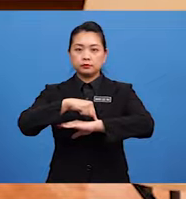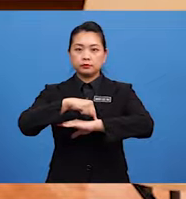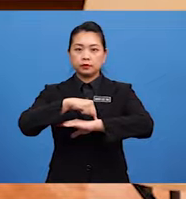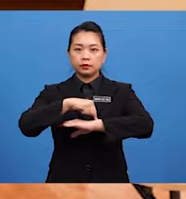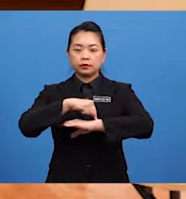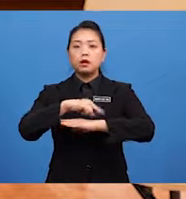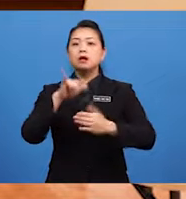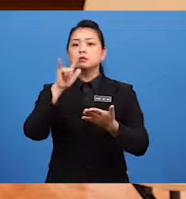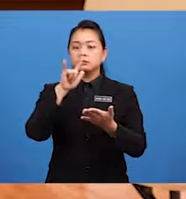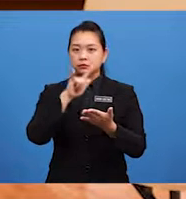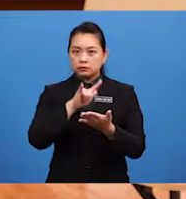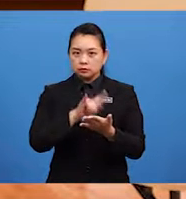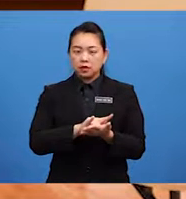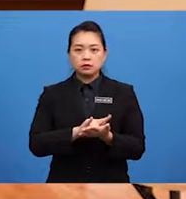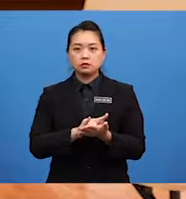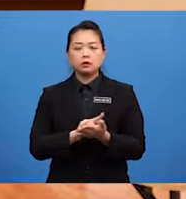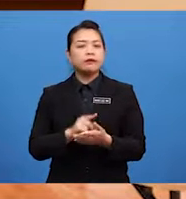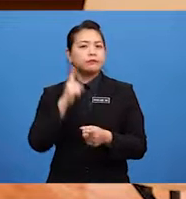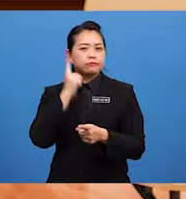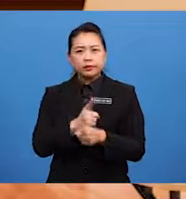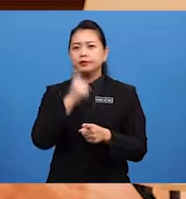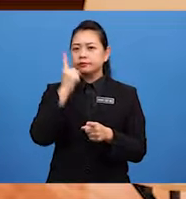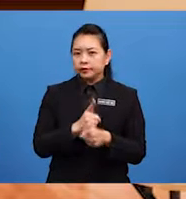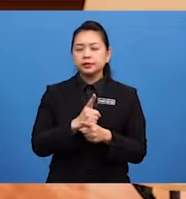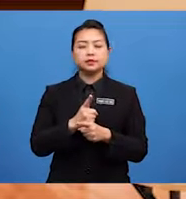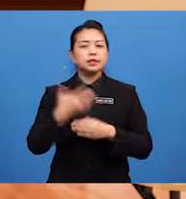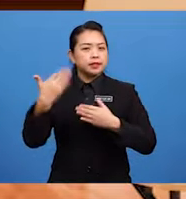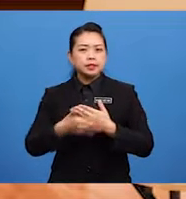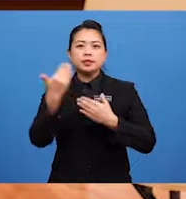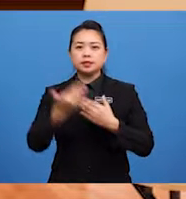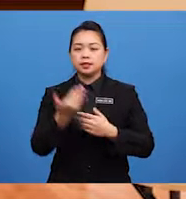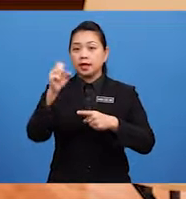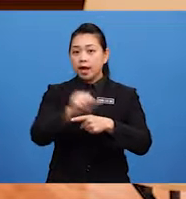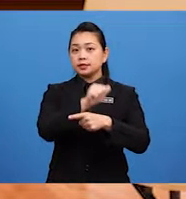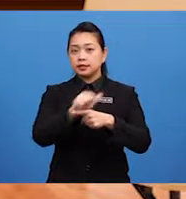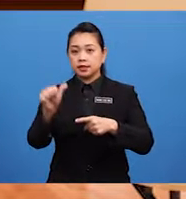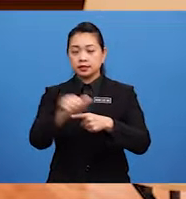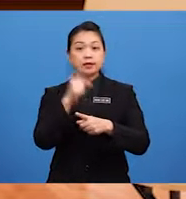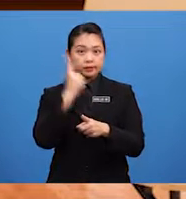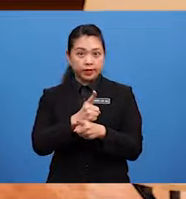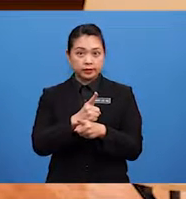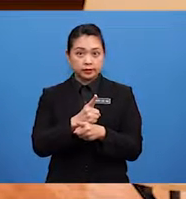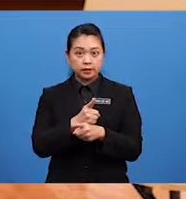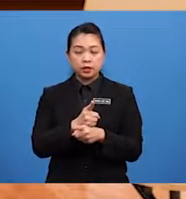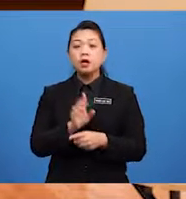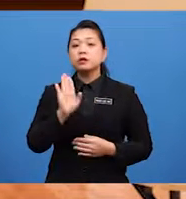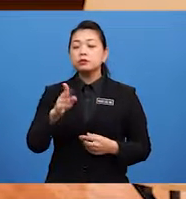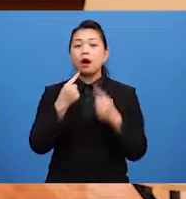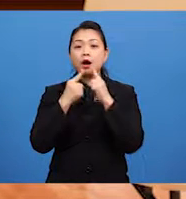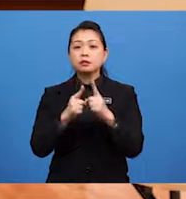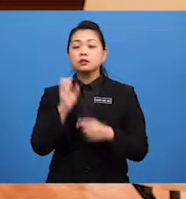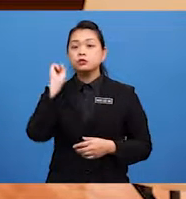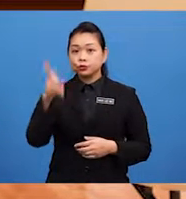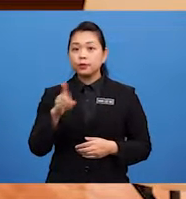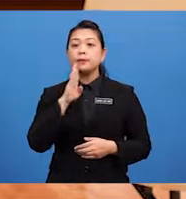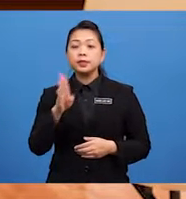That's a really easy exercise, right? Your answers should be this